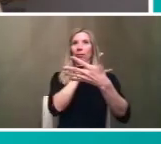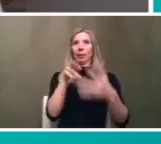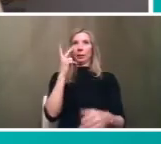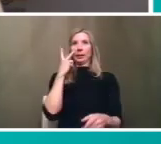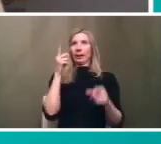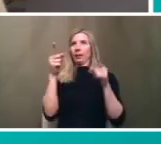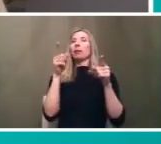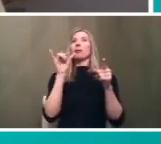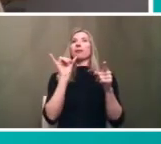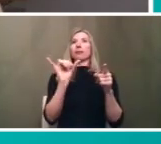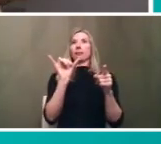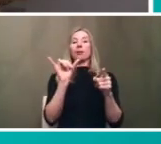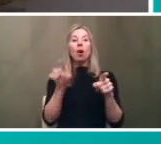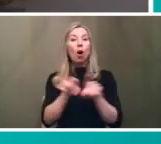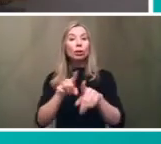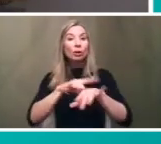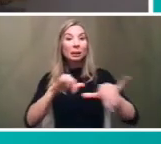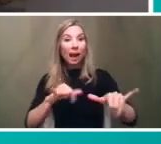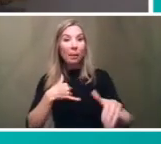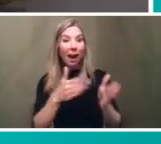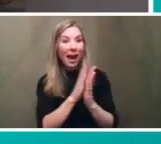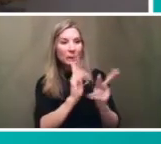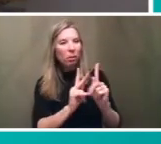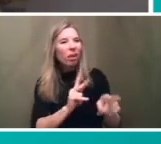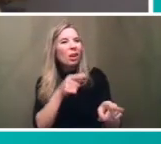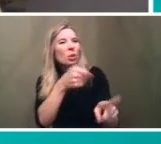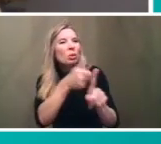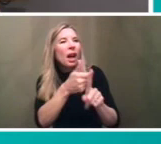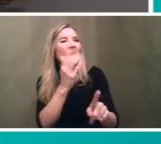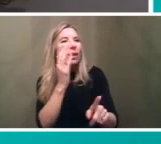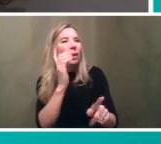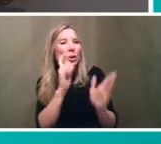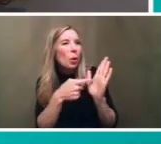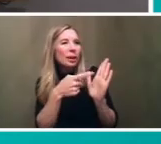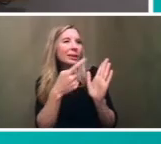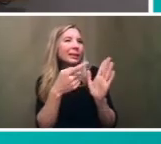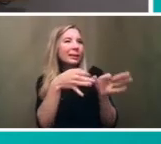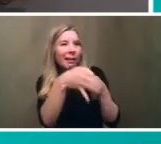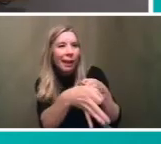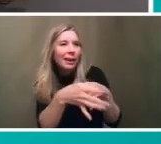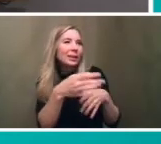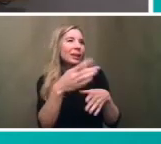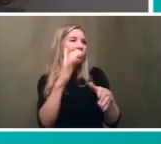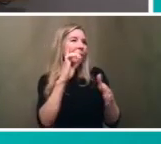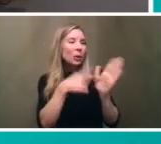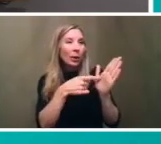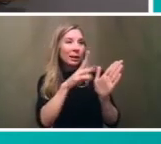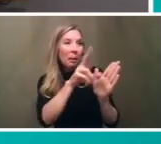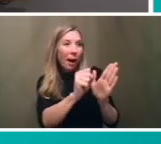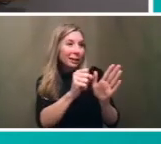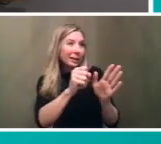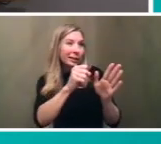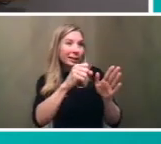we can also ask people where they see things and we can we will do games and tools and have opportunities for people to go onto a map and say like this